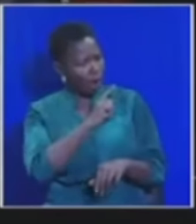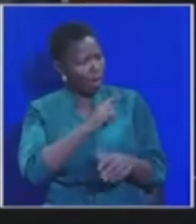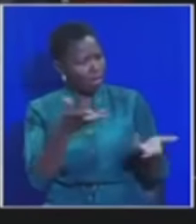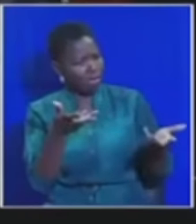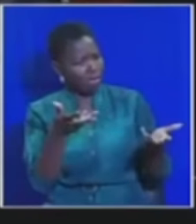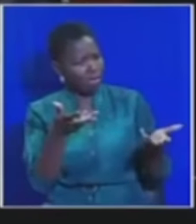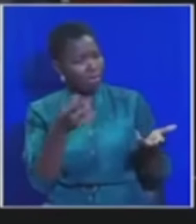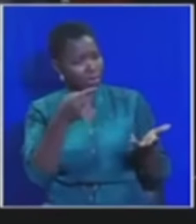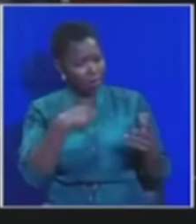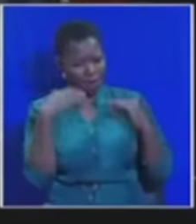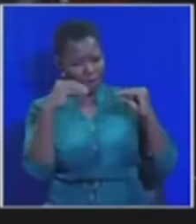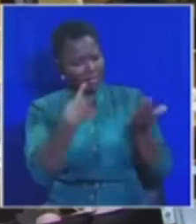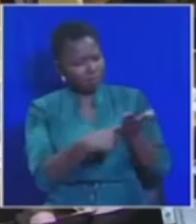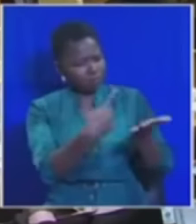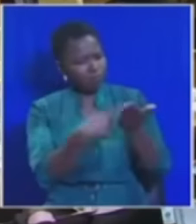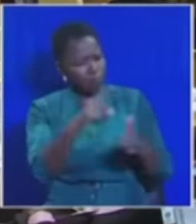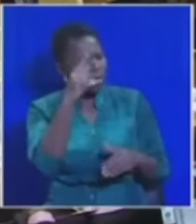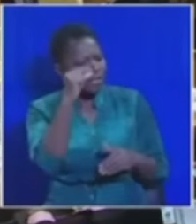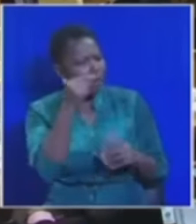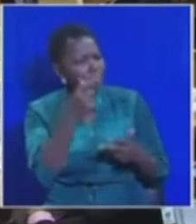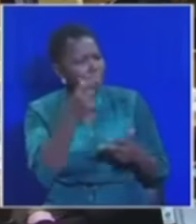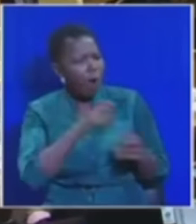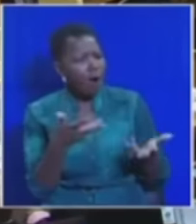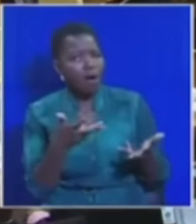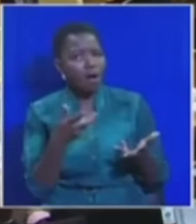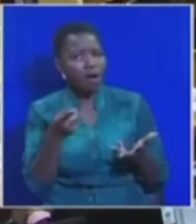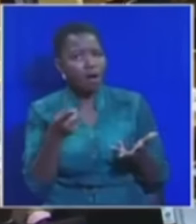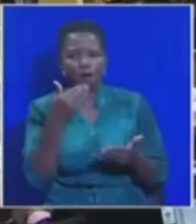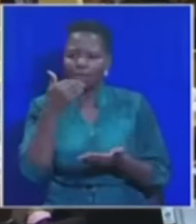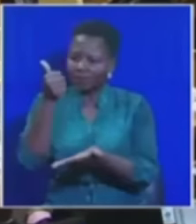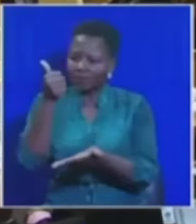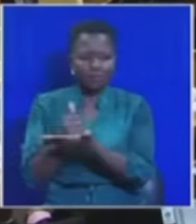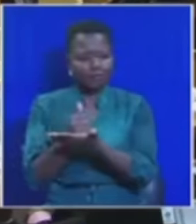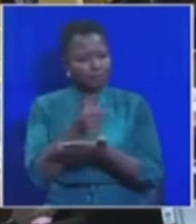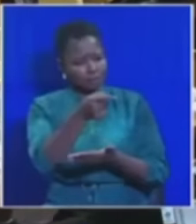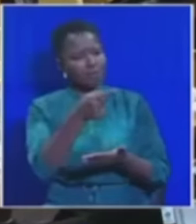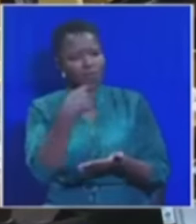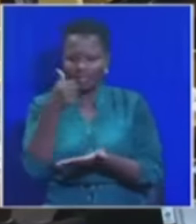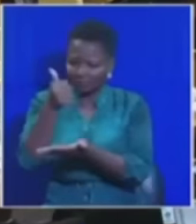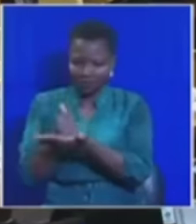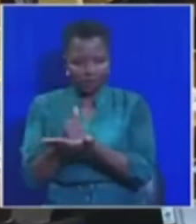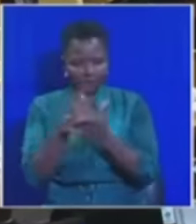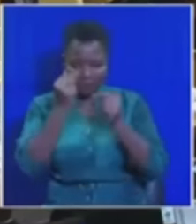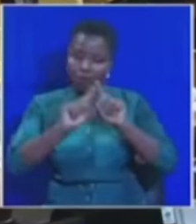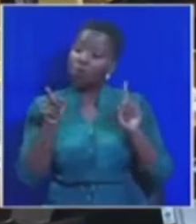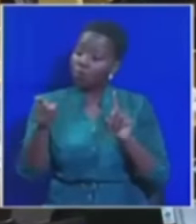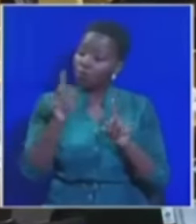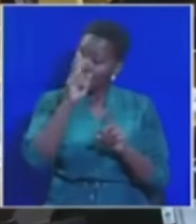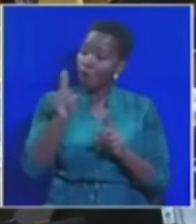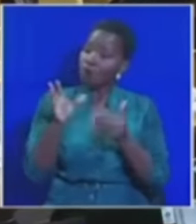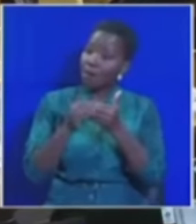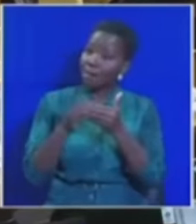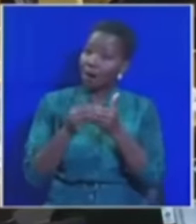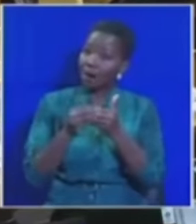We're busy debating. You are sleeping. You are a sleepist. You think we're sleepist here? Honourable Member.